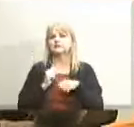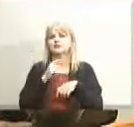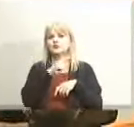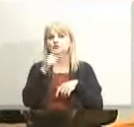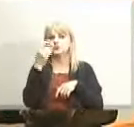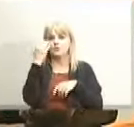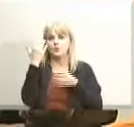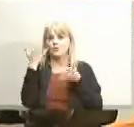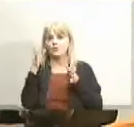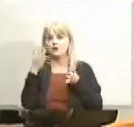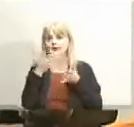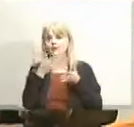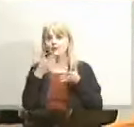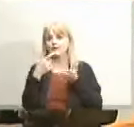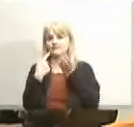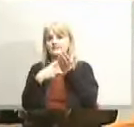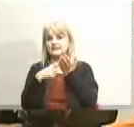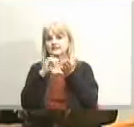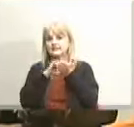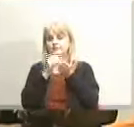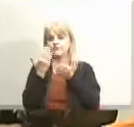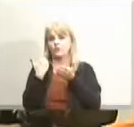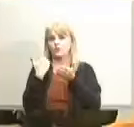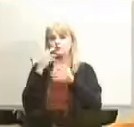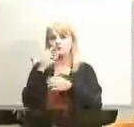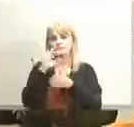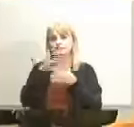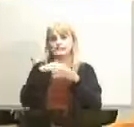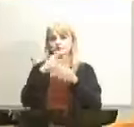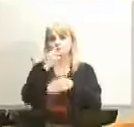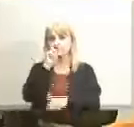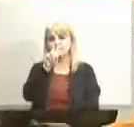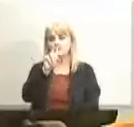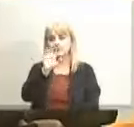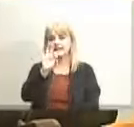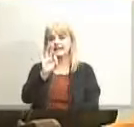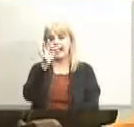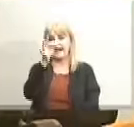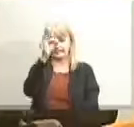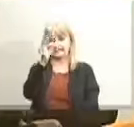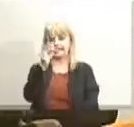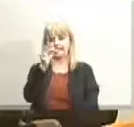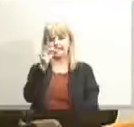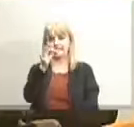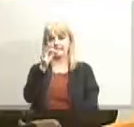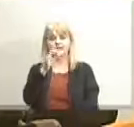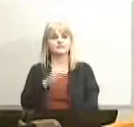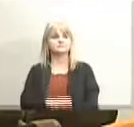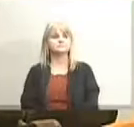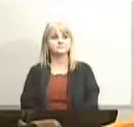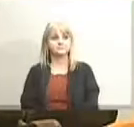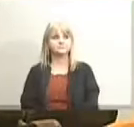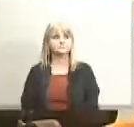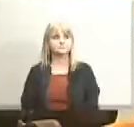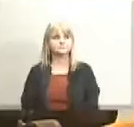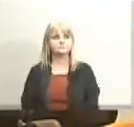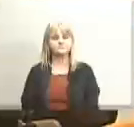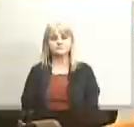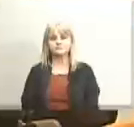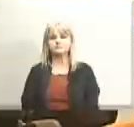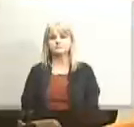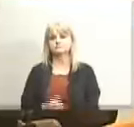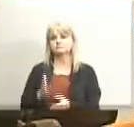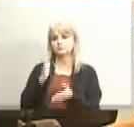we've talked about that and that is scheduled uh for november 9th we'll have a half an hour or so looking forward to that okay thank you